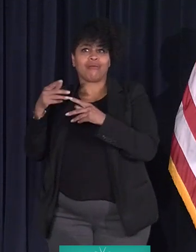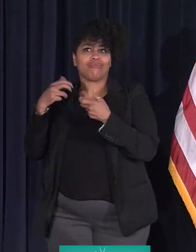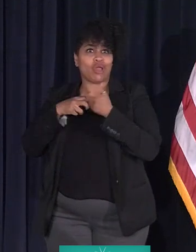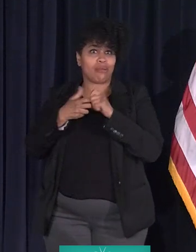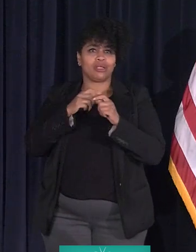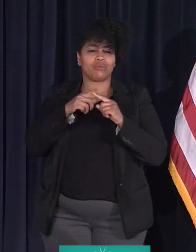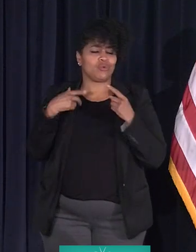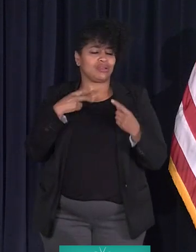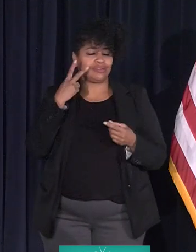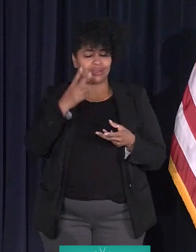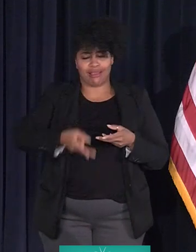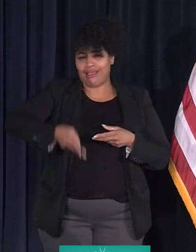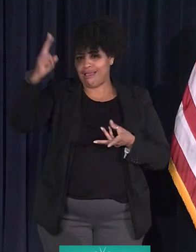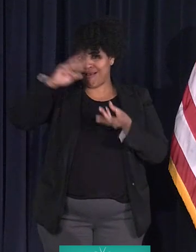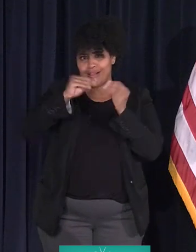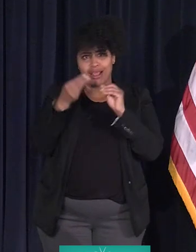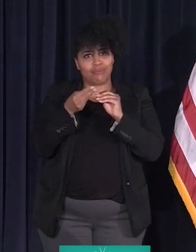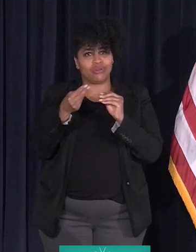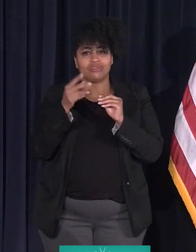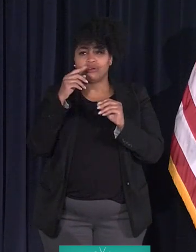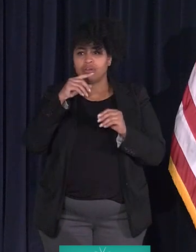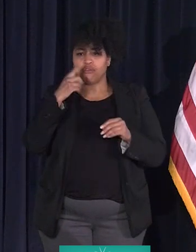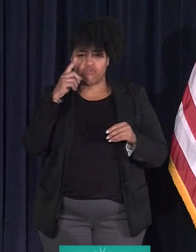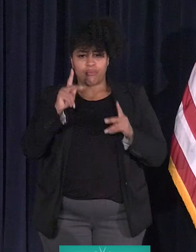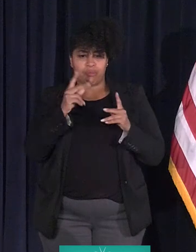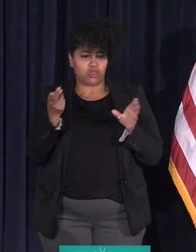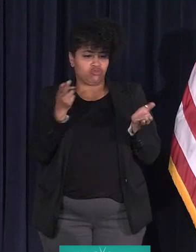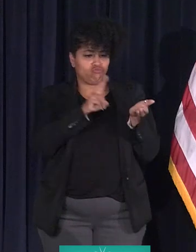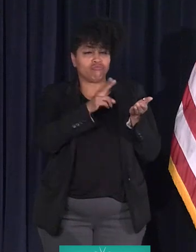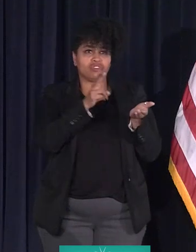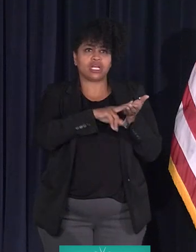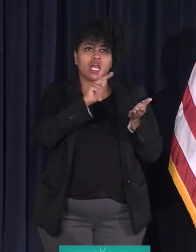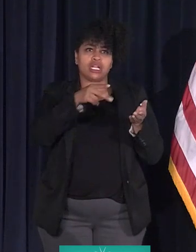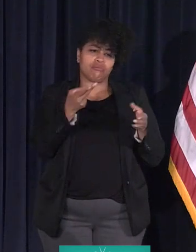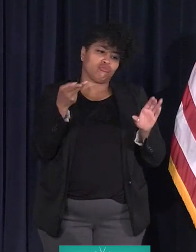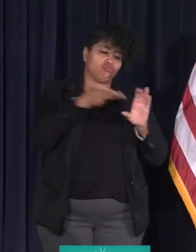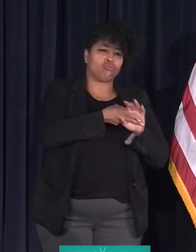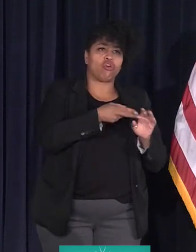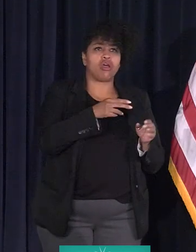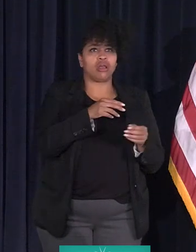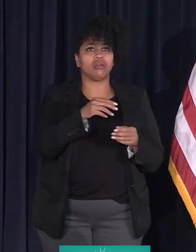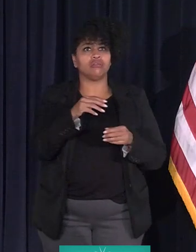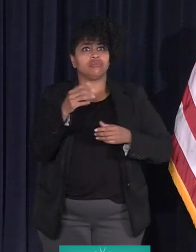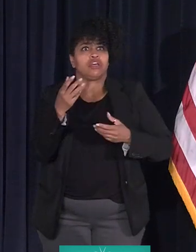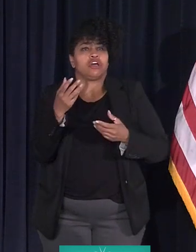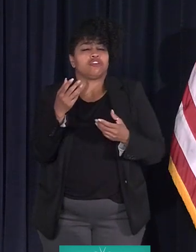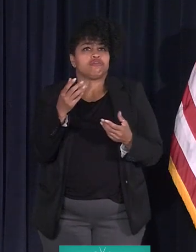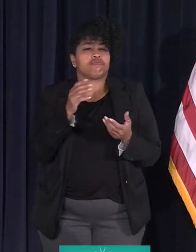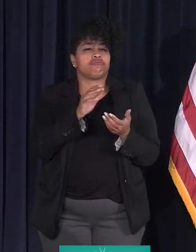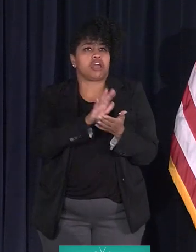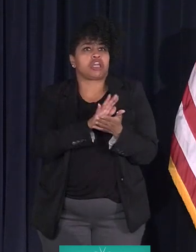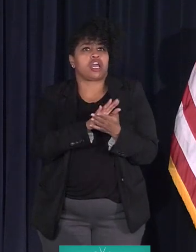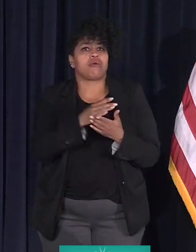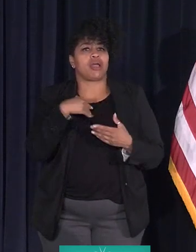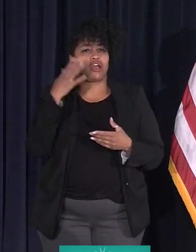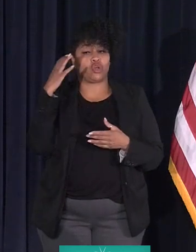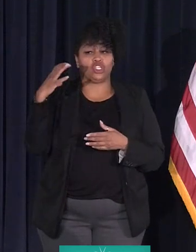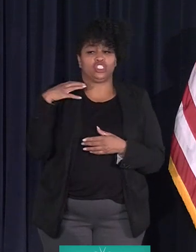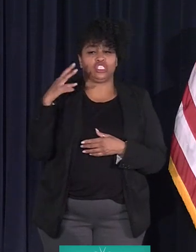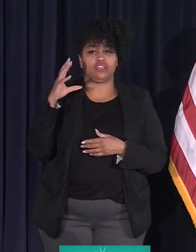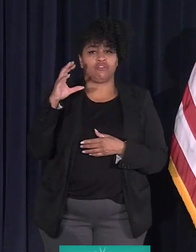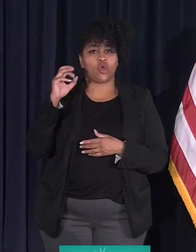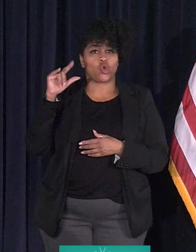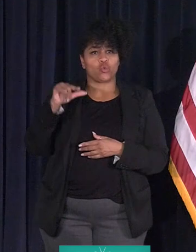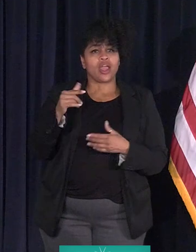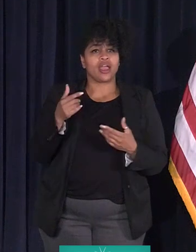of enrollments in the academy. And I know the commanders and Chief Craig will be very happy, that Chief Craig is here today. People have questions